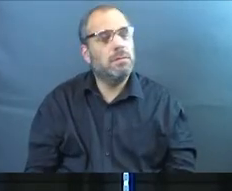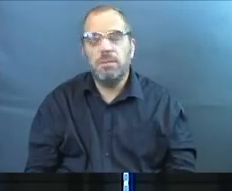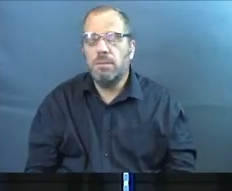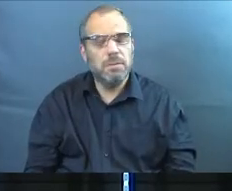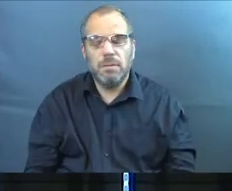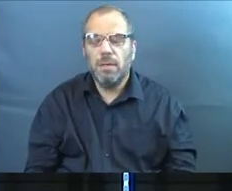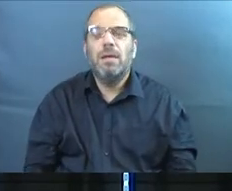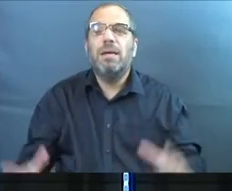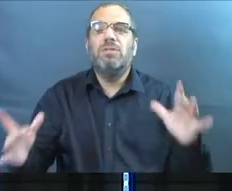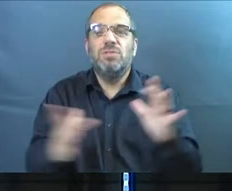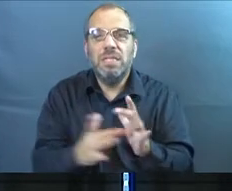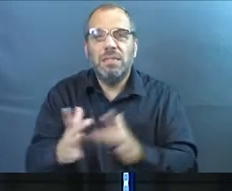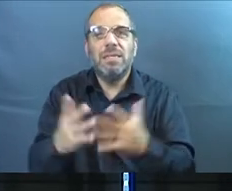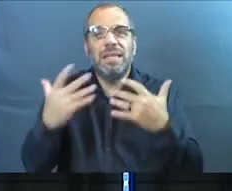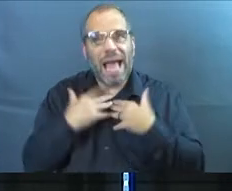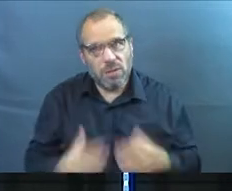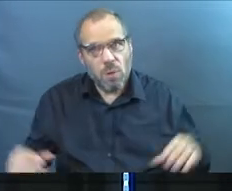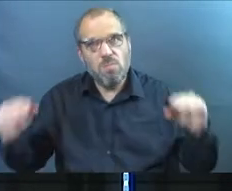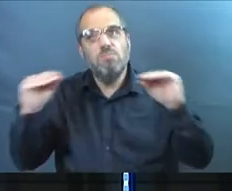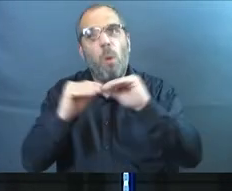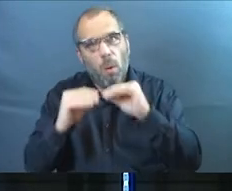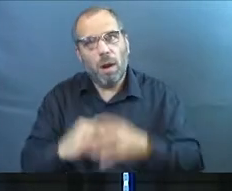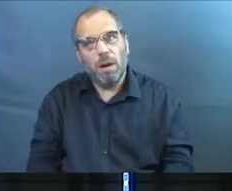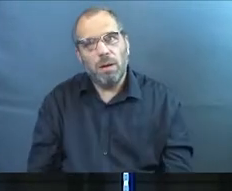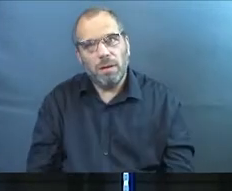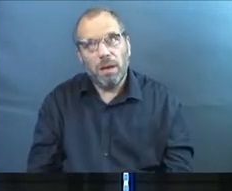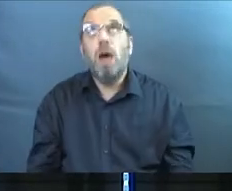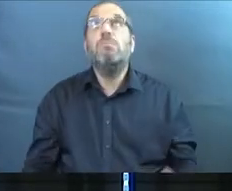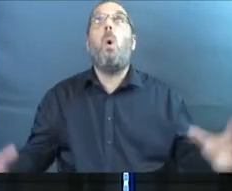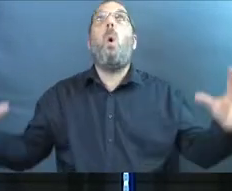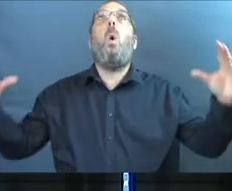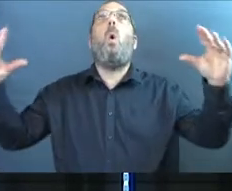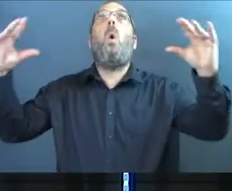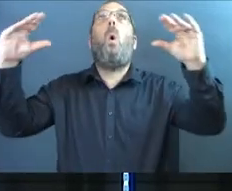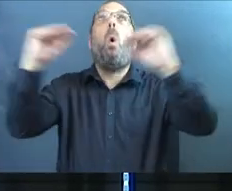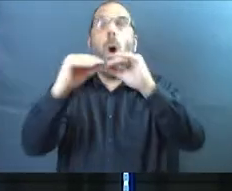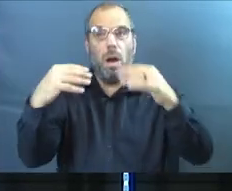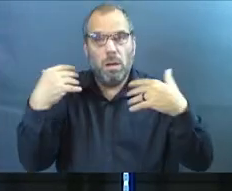Jesus has more for us. So much more.